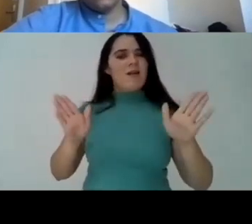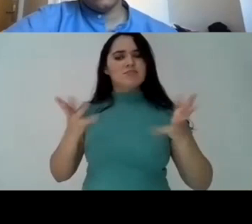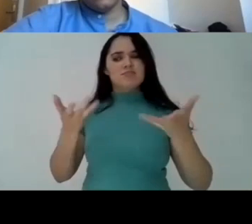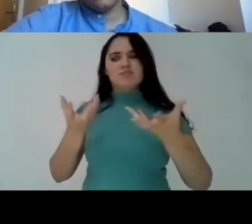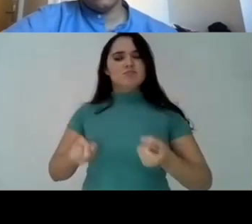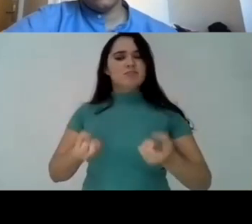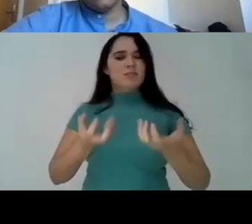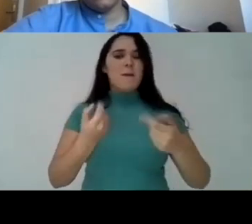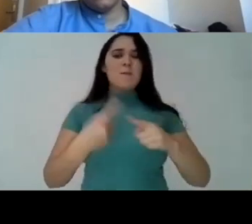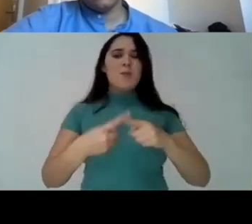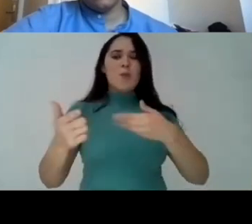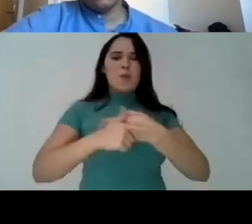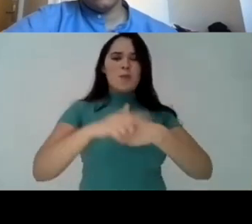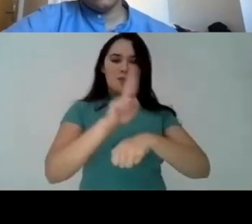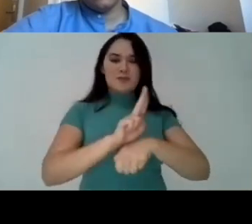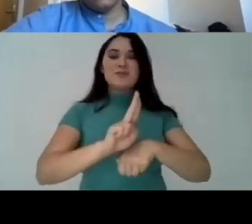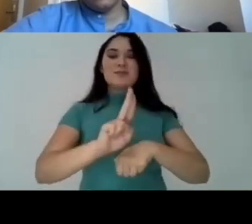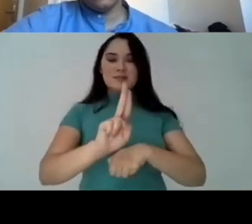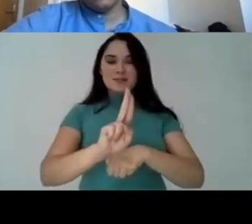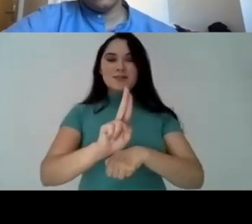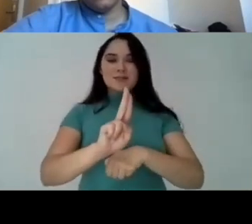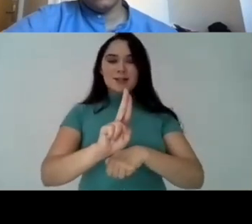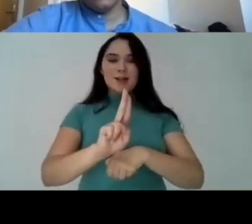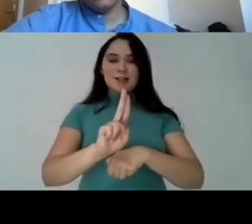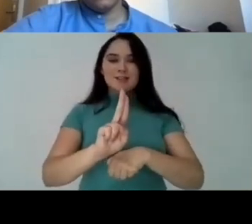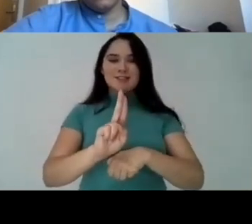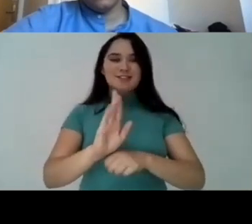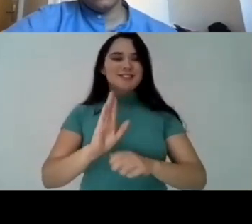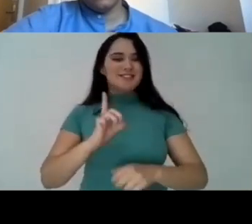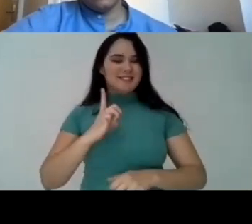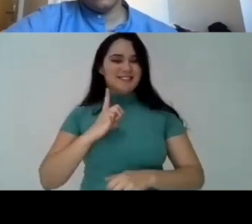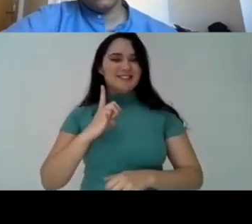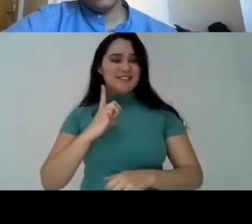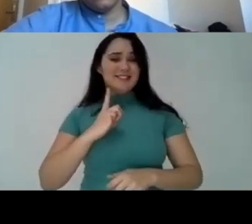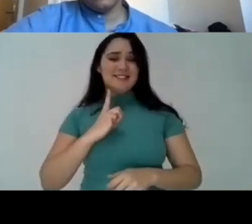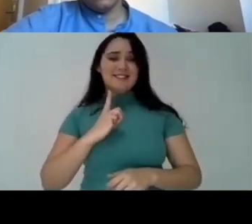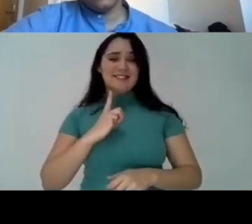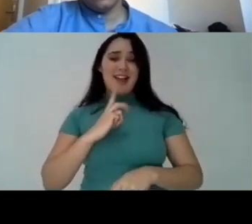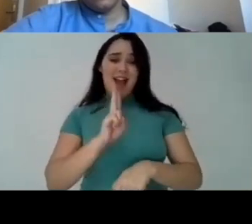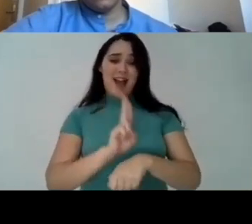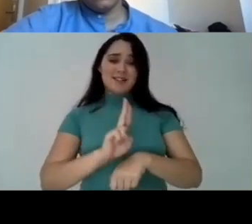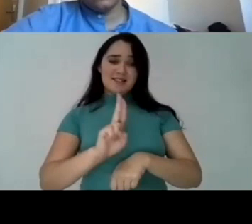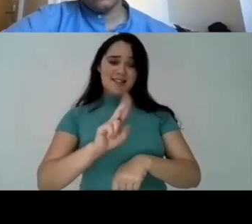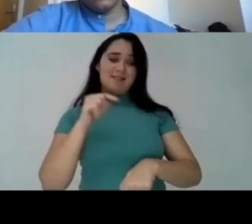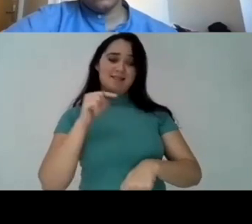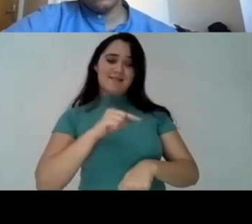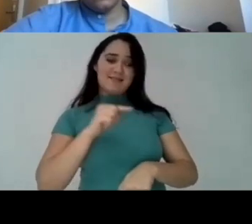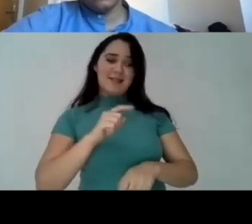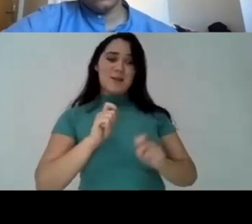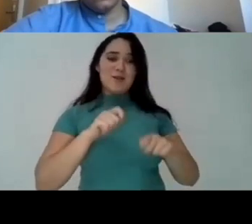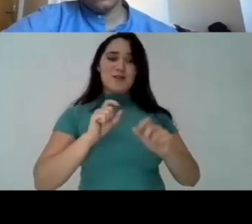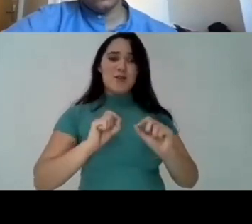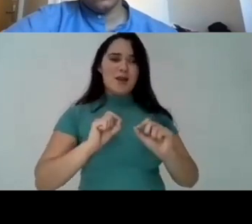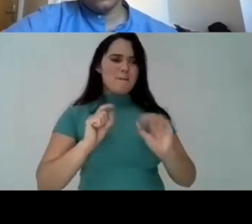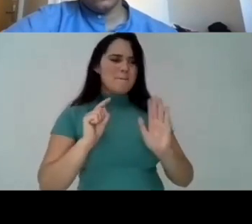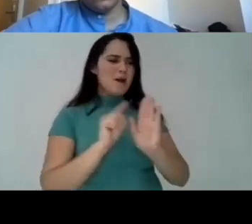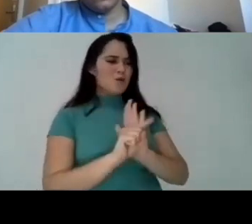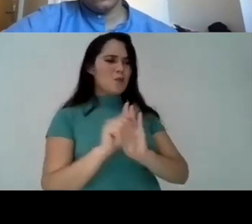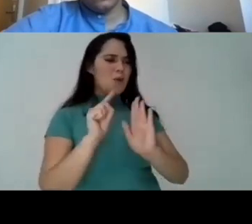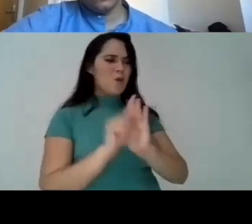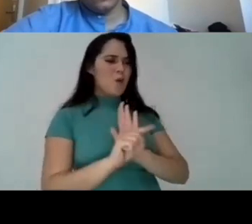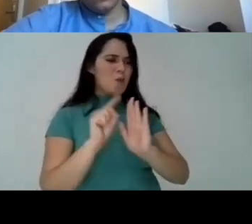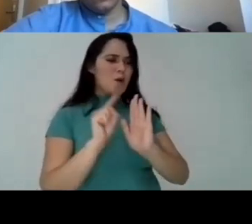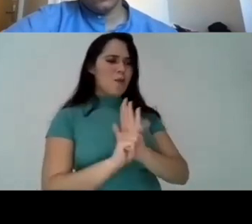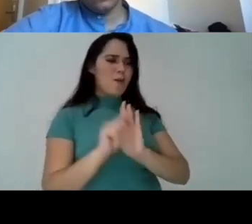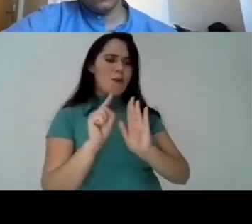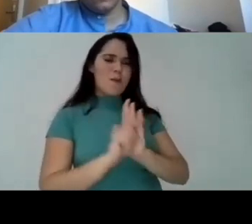everywhere it is open because that's the role of the university the university the university exists